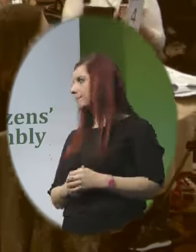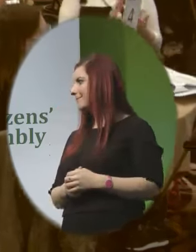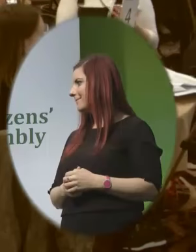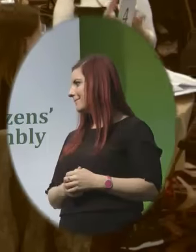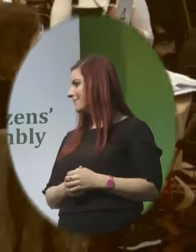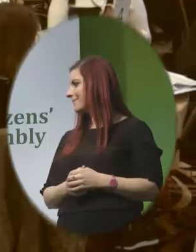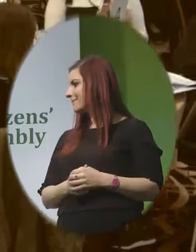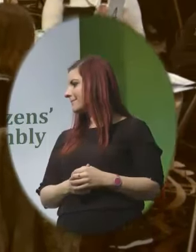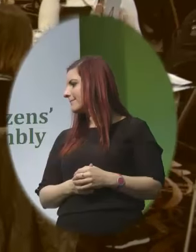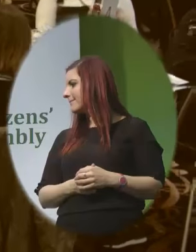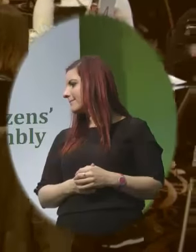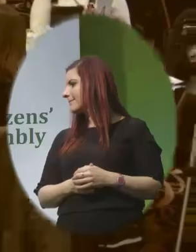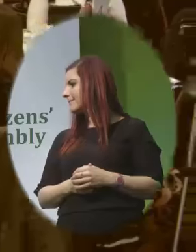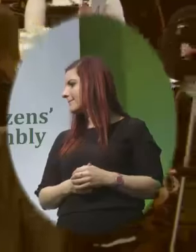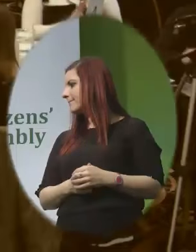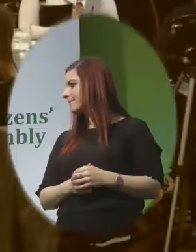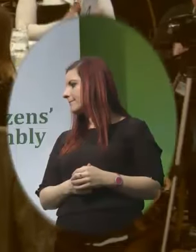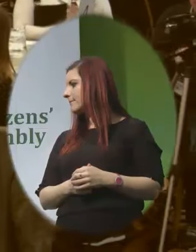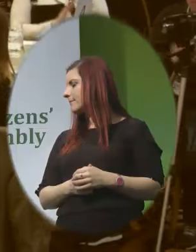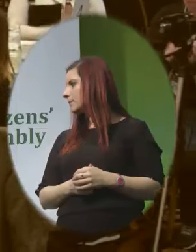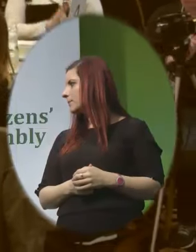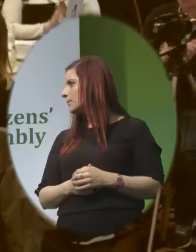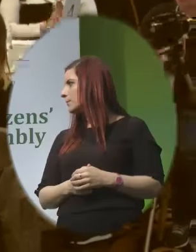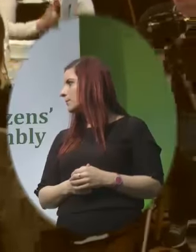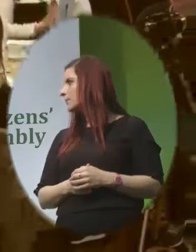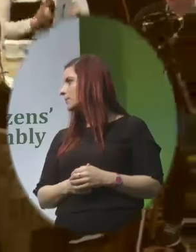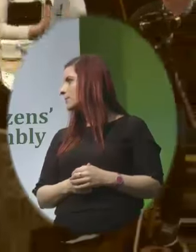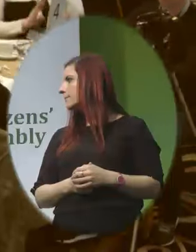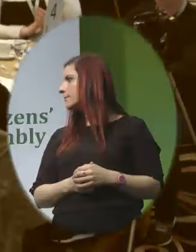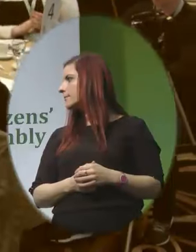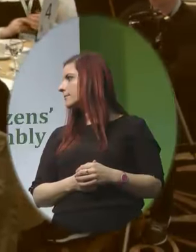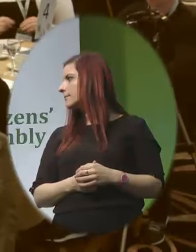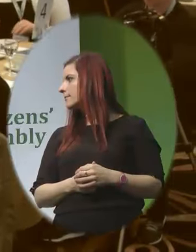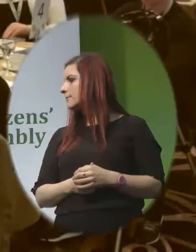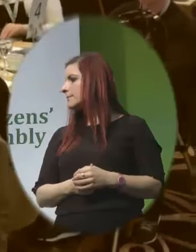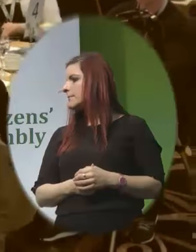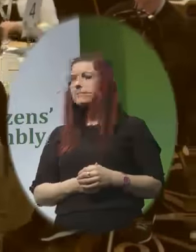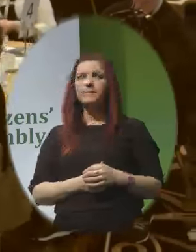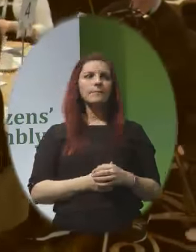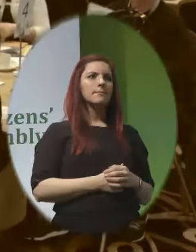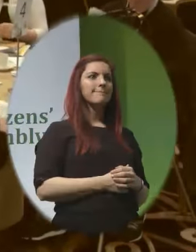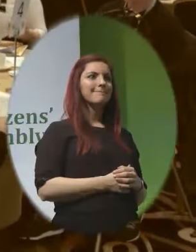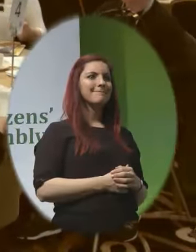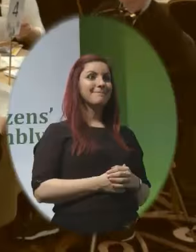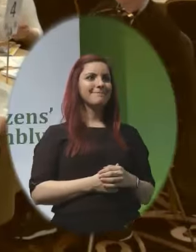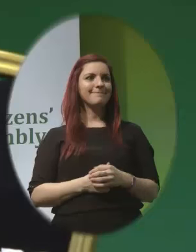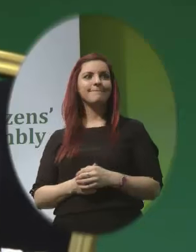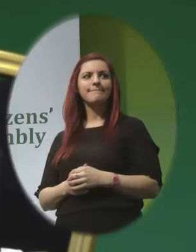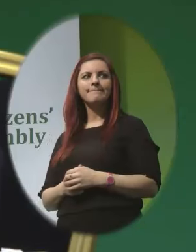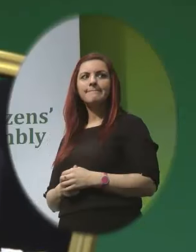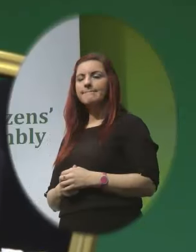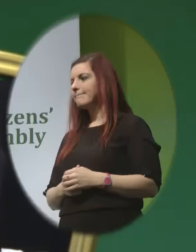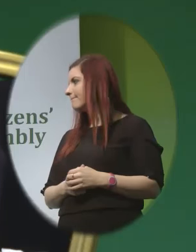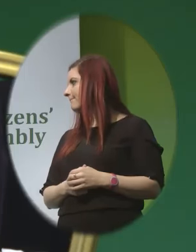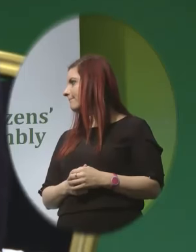you very much Dr Hinchian Now